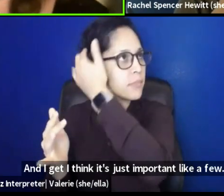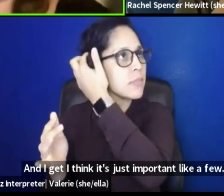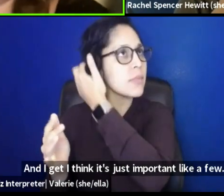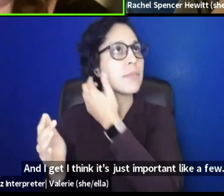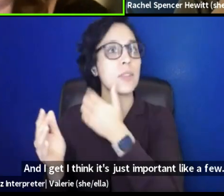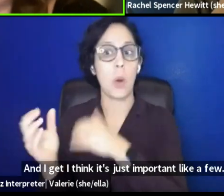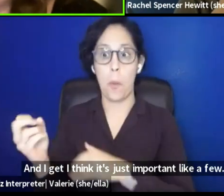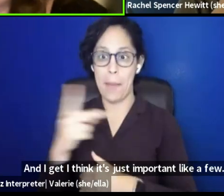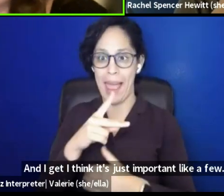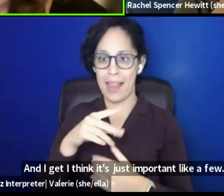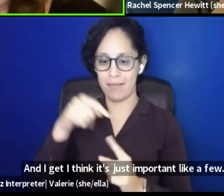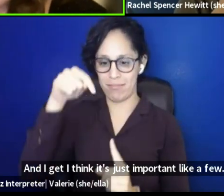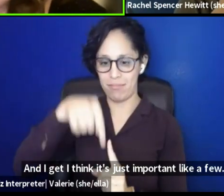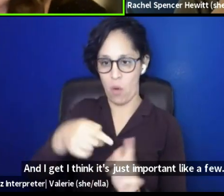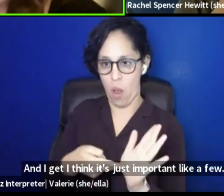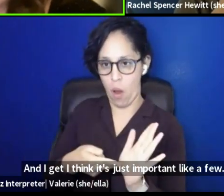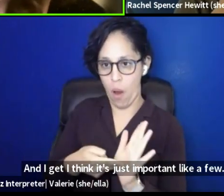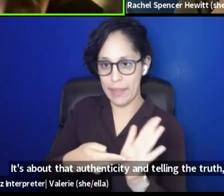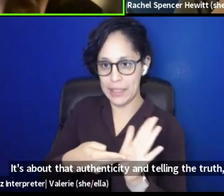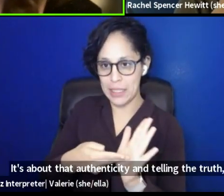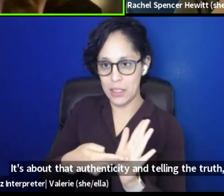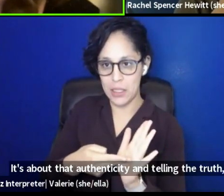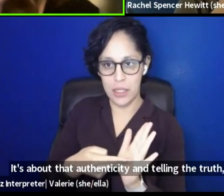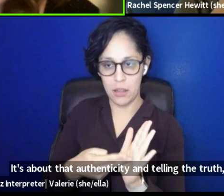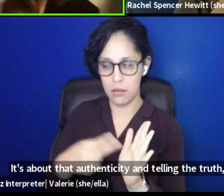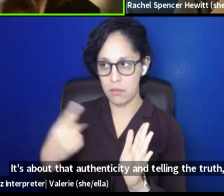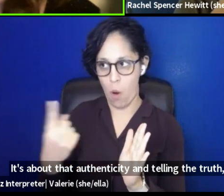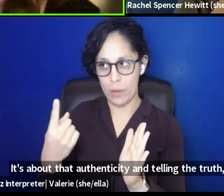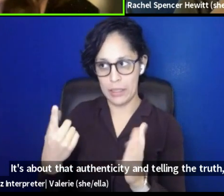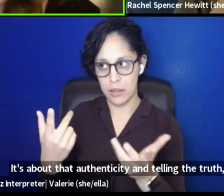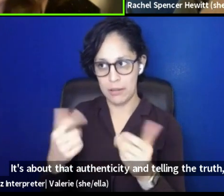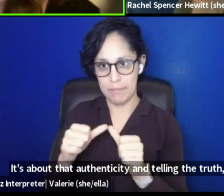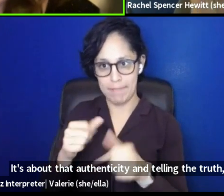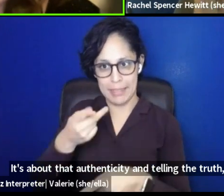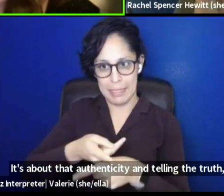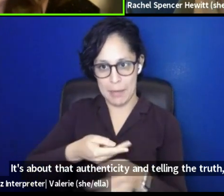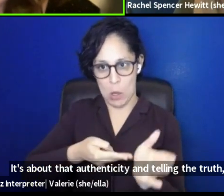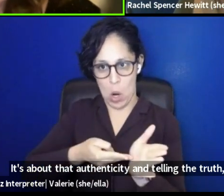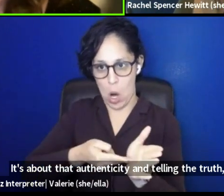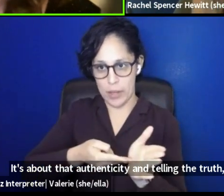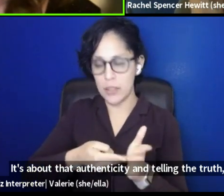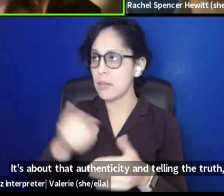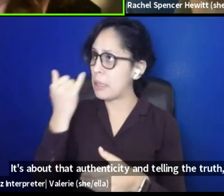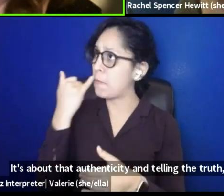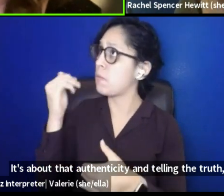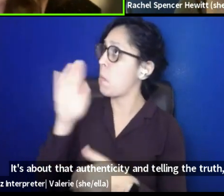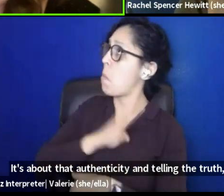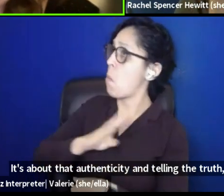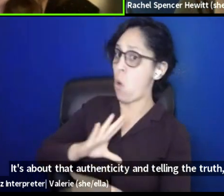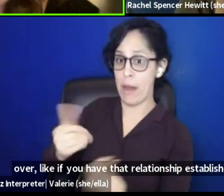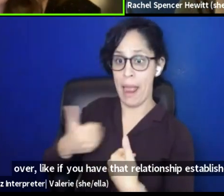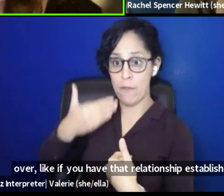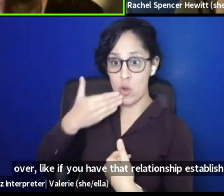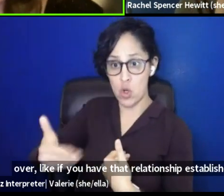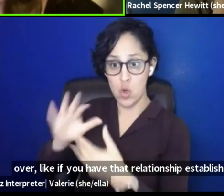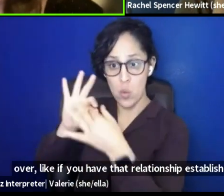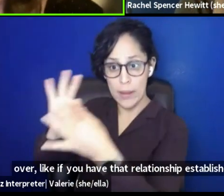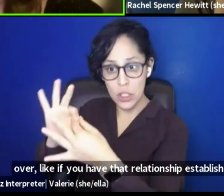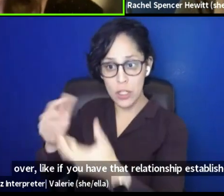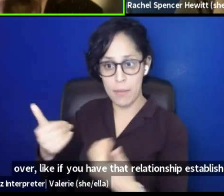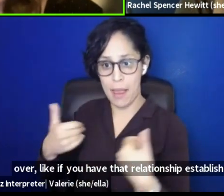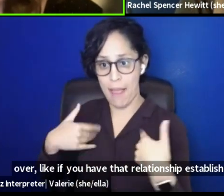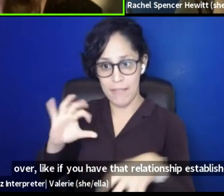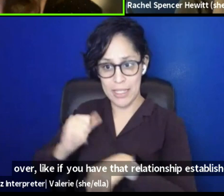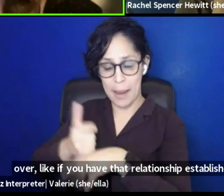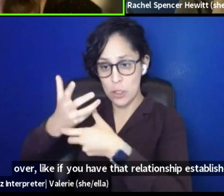and telling the truth all over, like if you have that relationship established with your board where there's a level of trust, um,